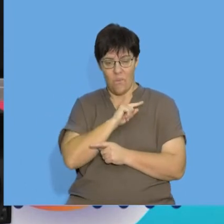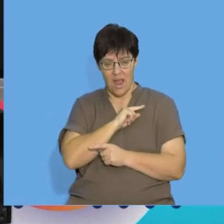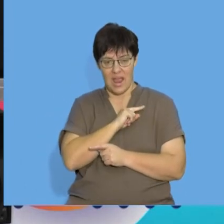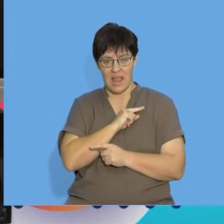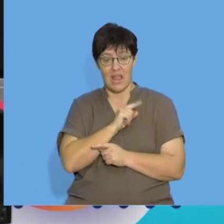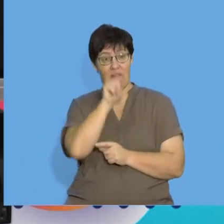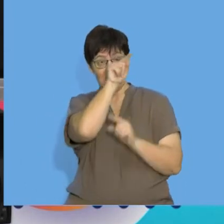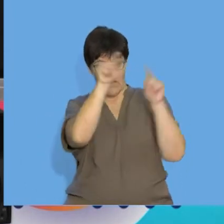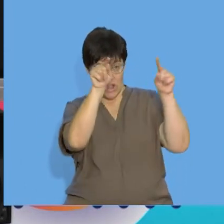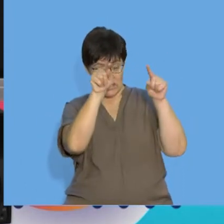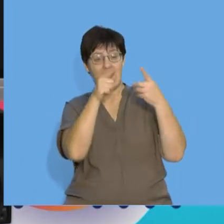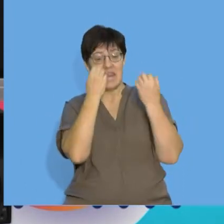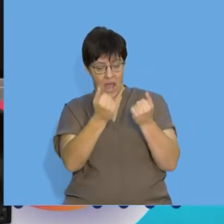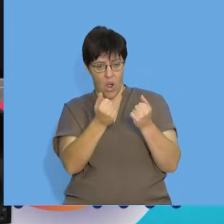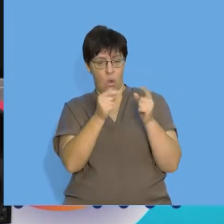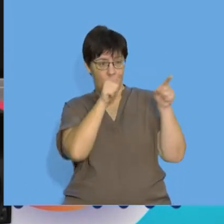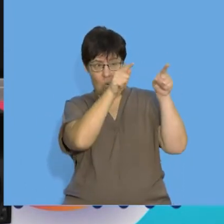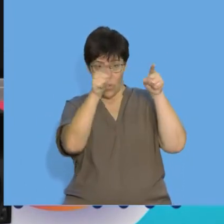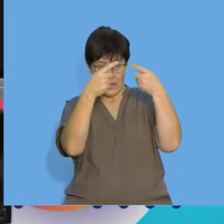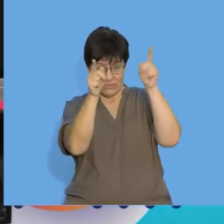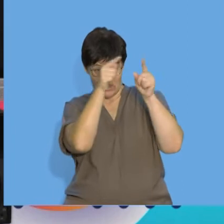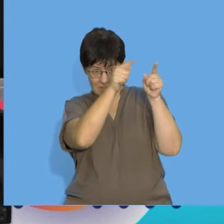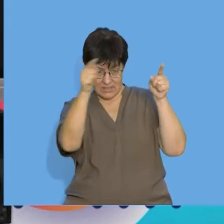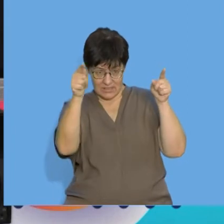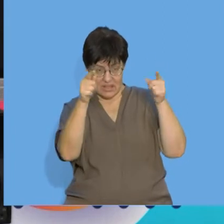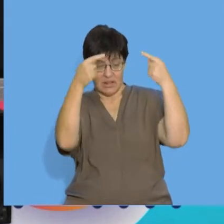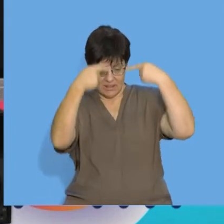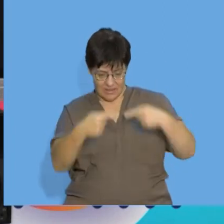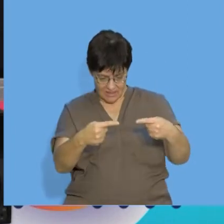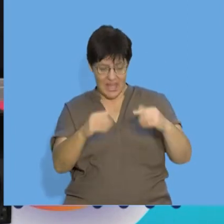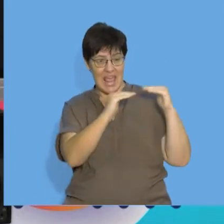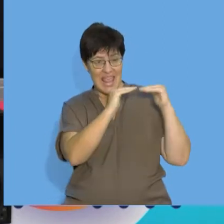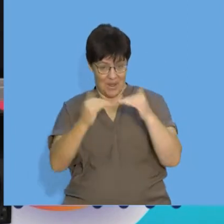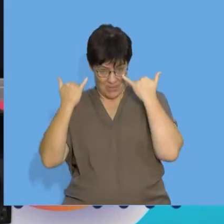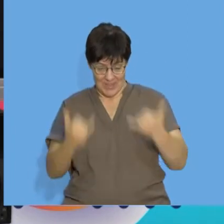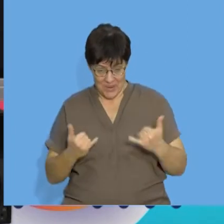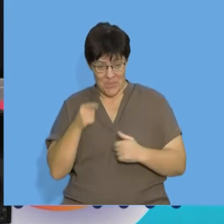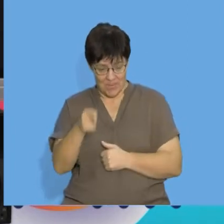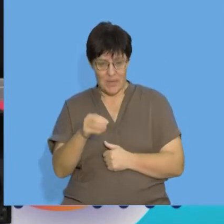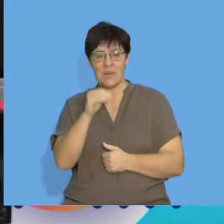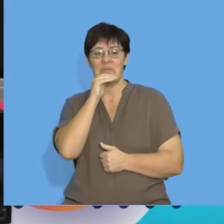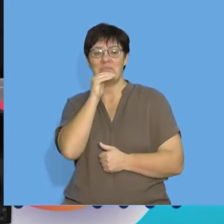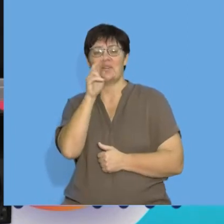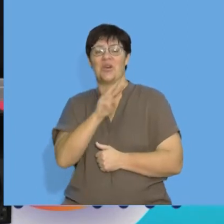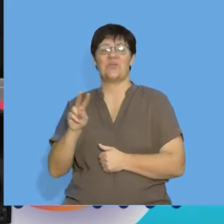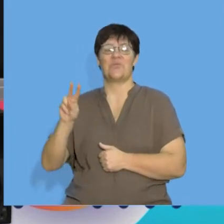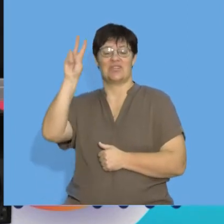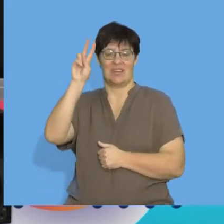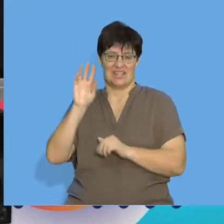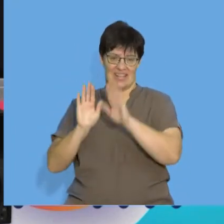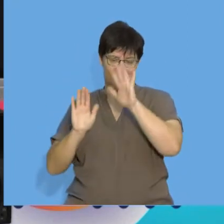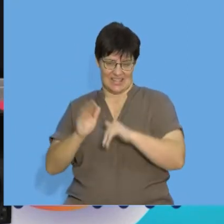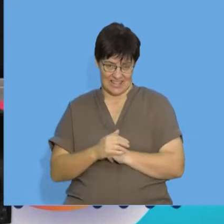differences between the first differences. If the second differences are equal to each other